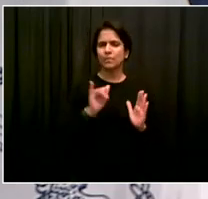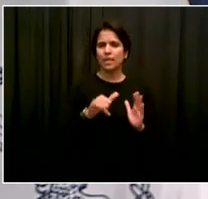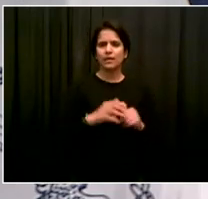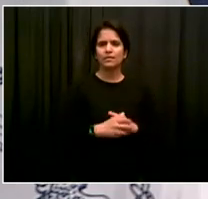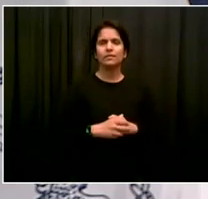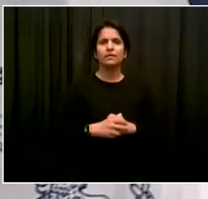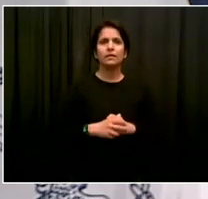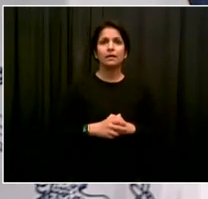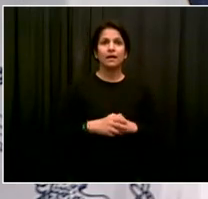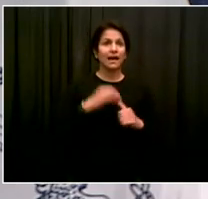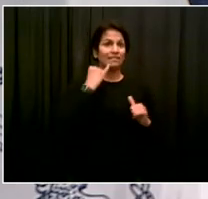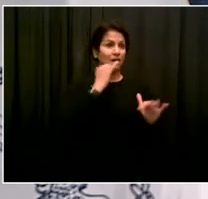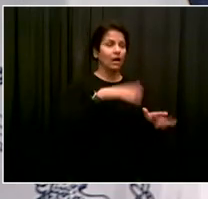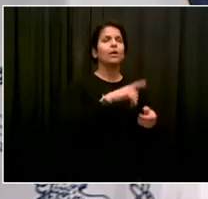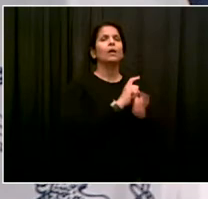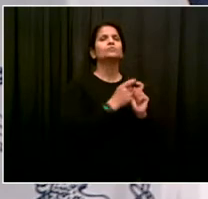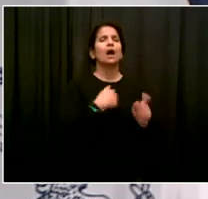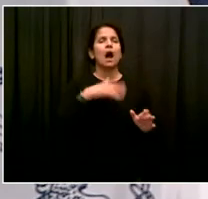change it for sure.